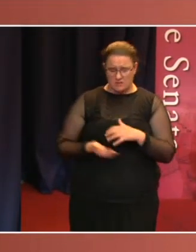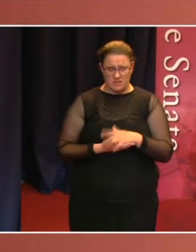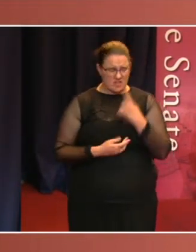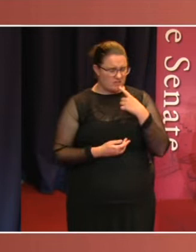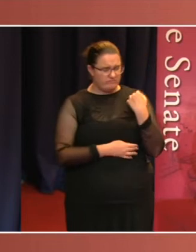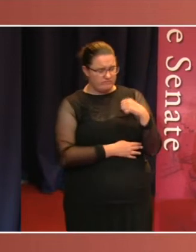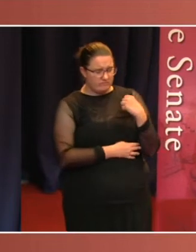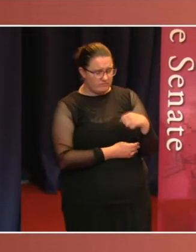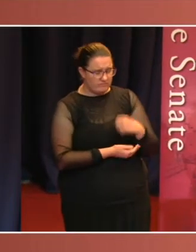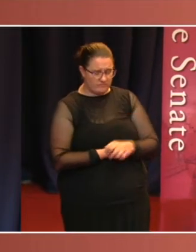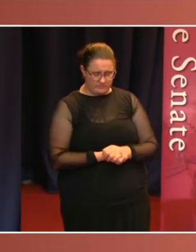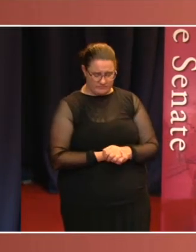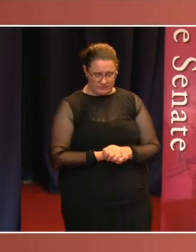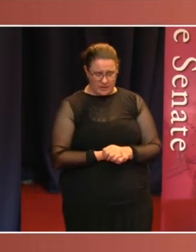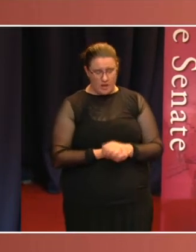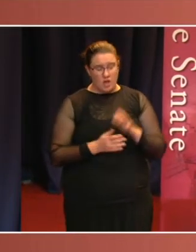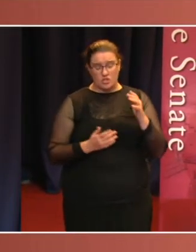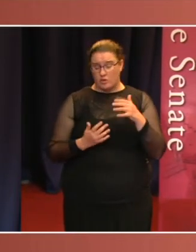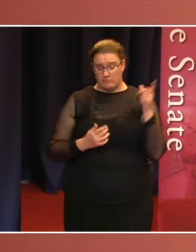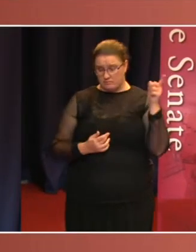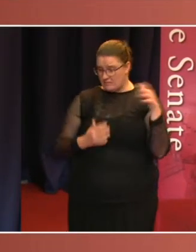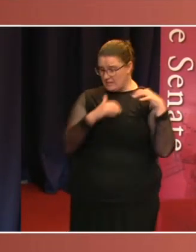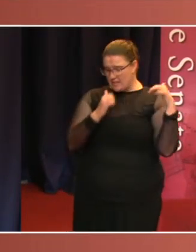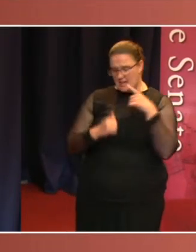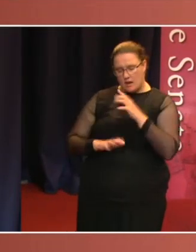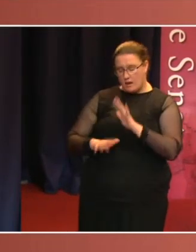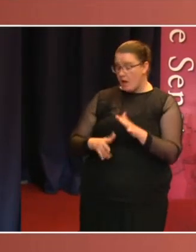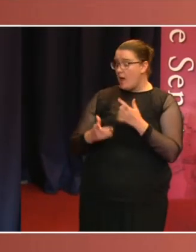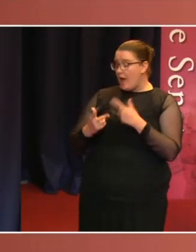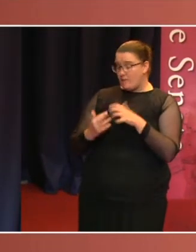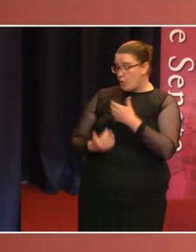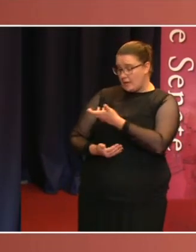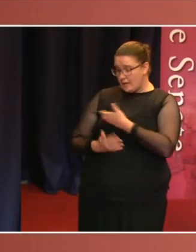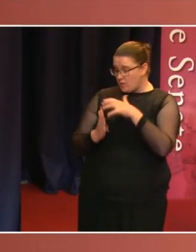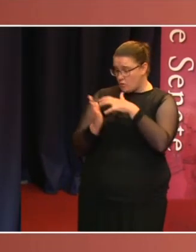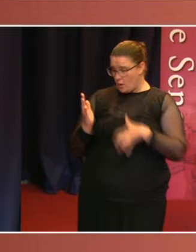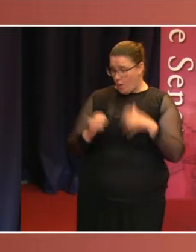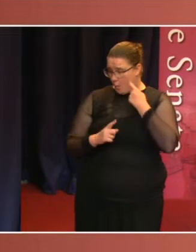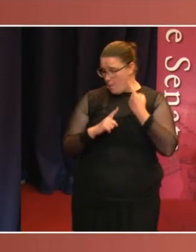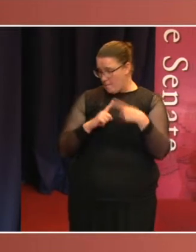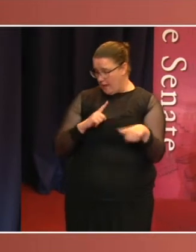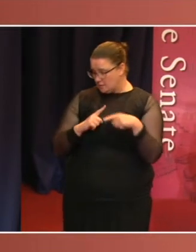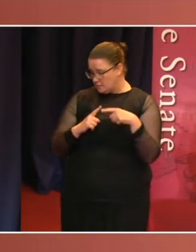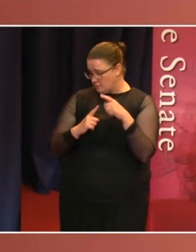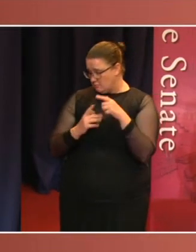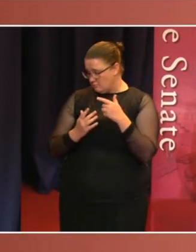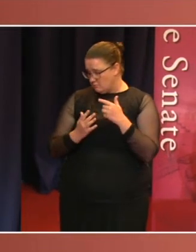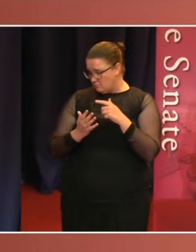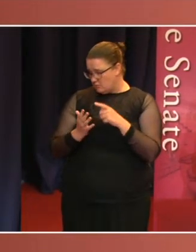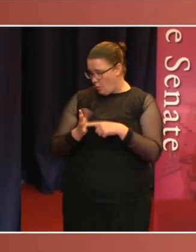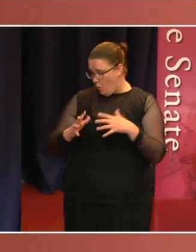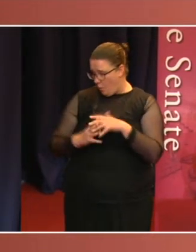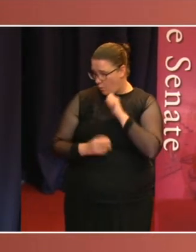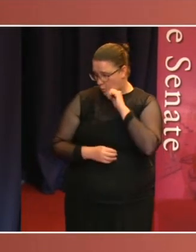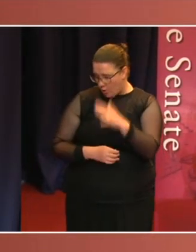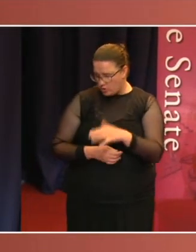The Senate refused to pass the bills until the documents were tabled. In a subsequent sitting, the government tabled some, though not all, of the documents